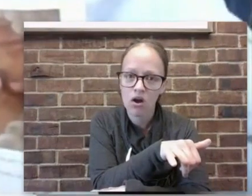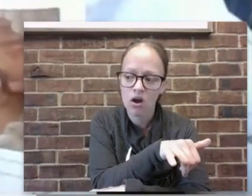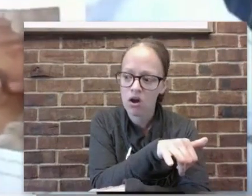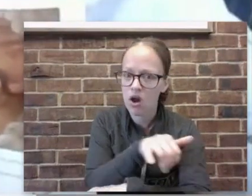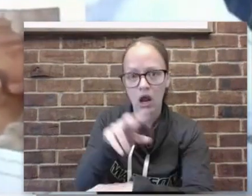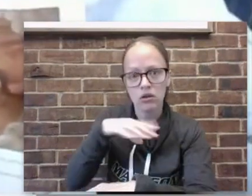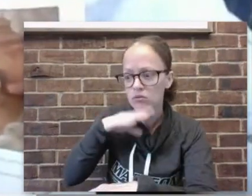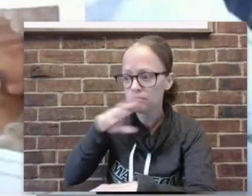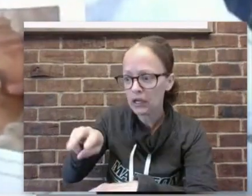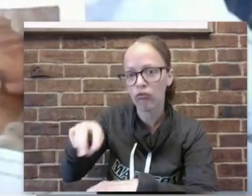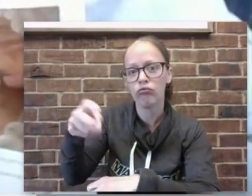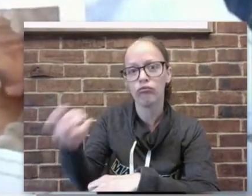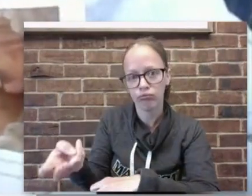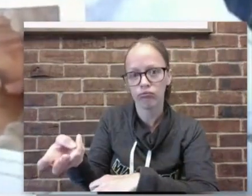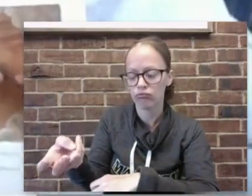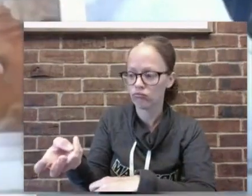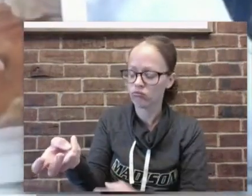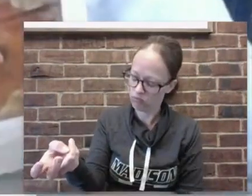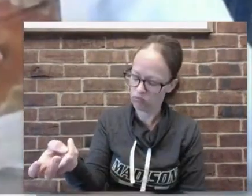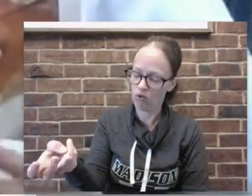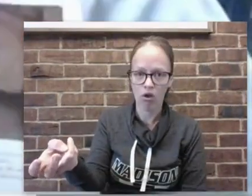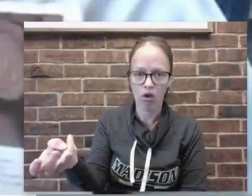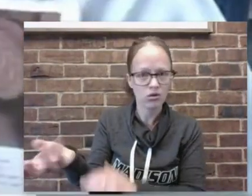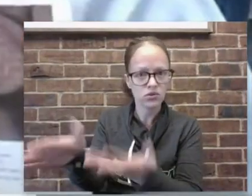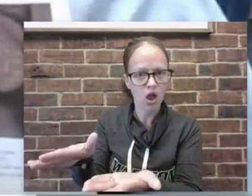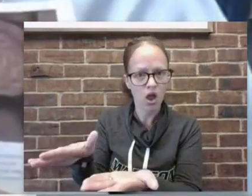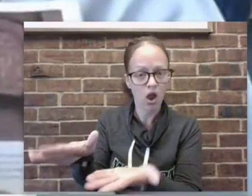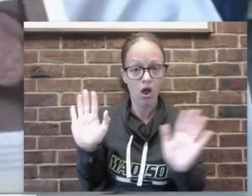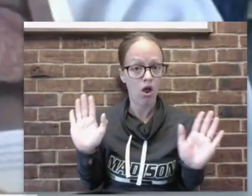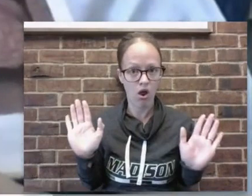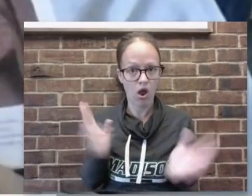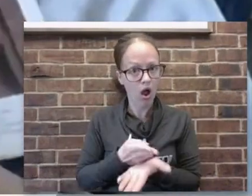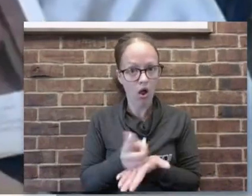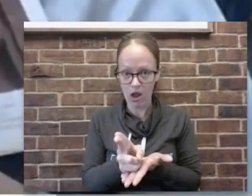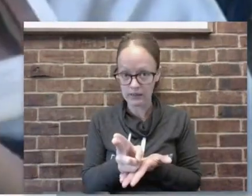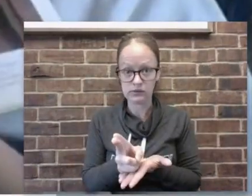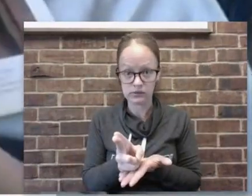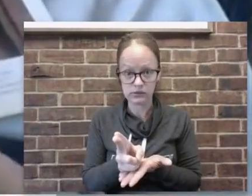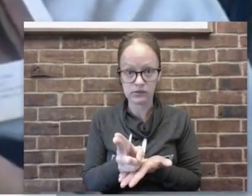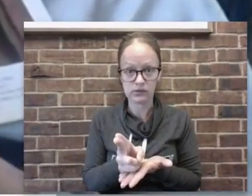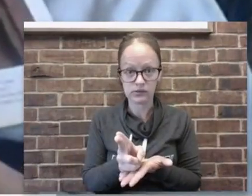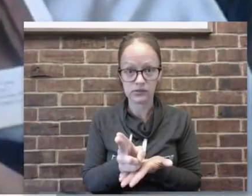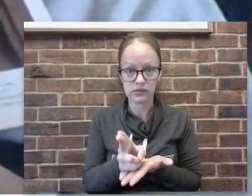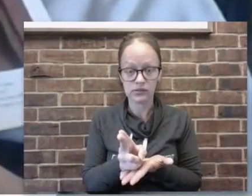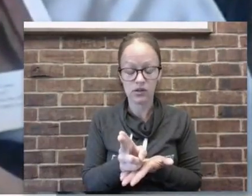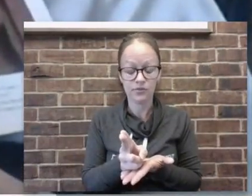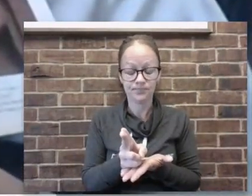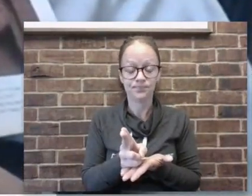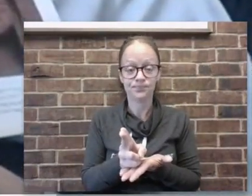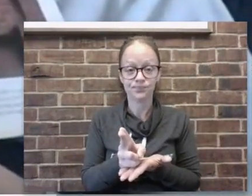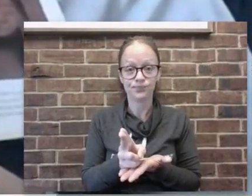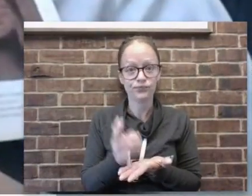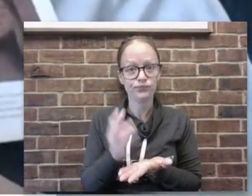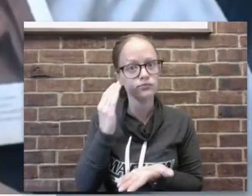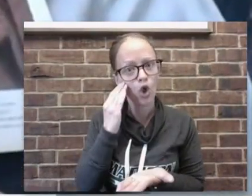pig dead as a doornail wolf's honor now you know food will